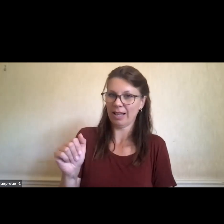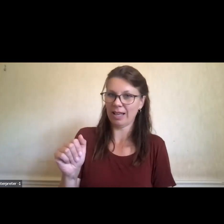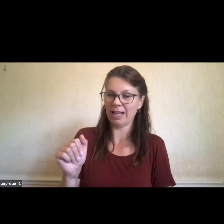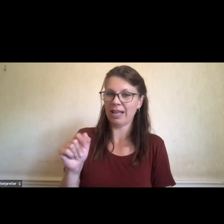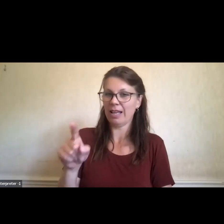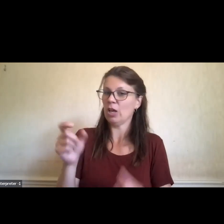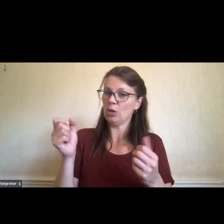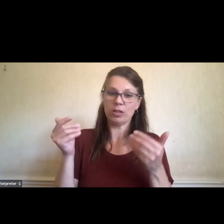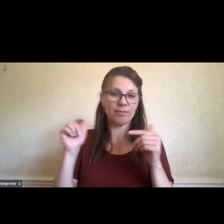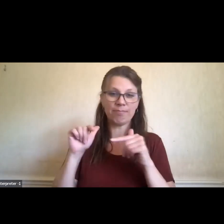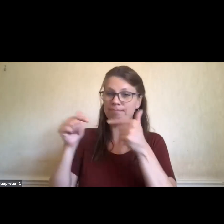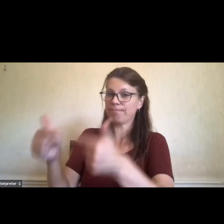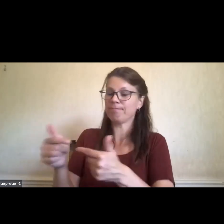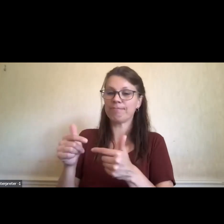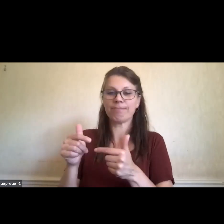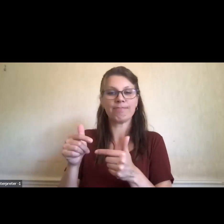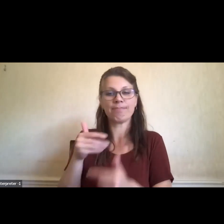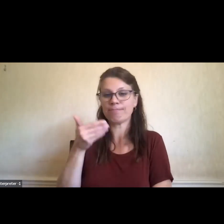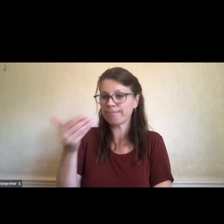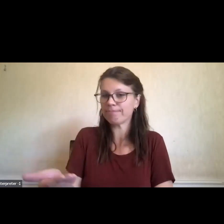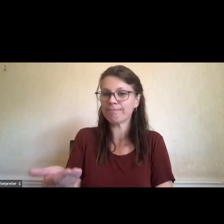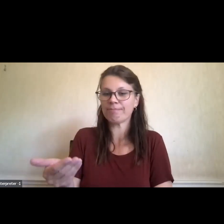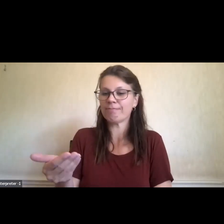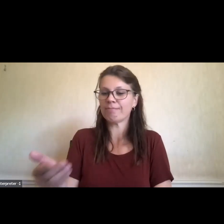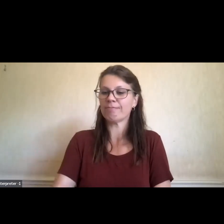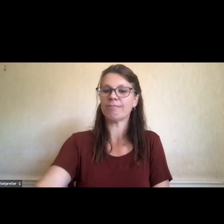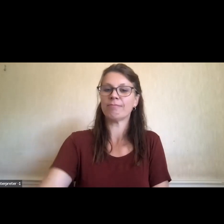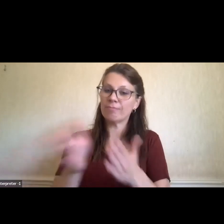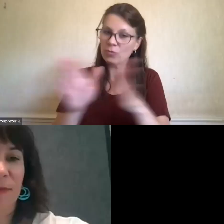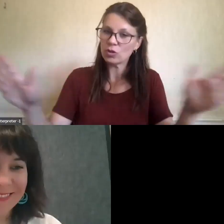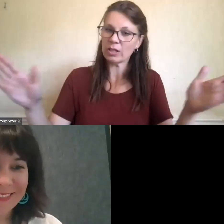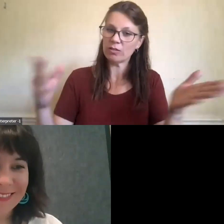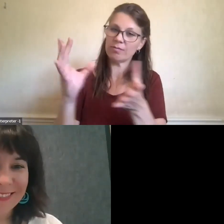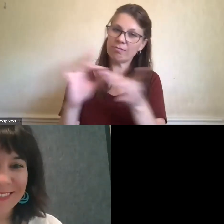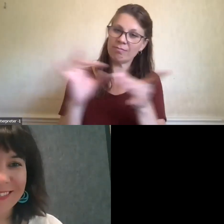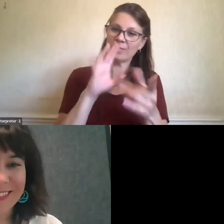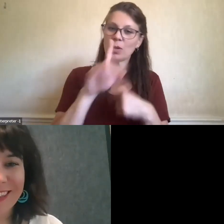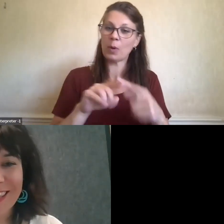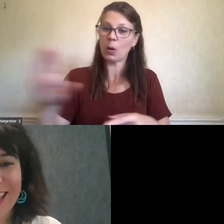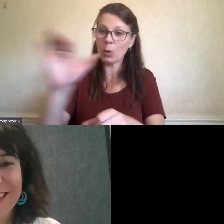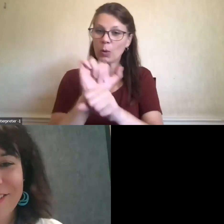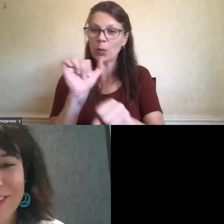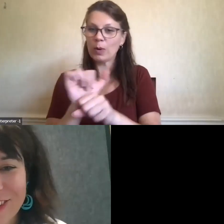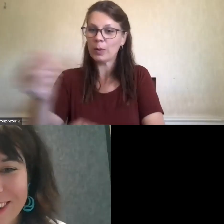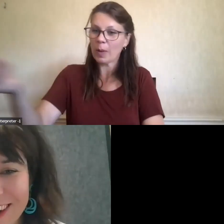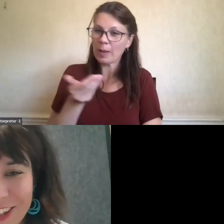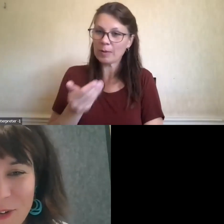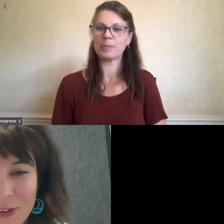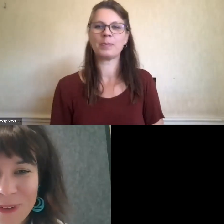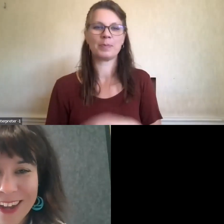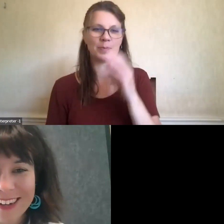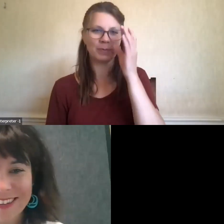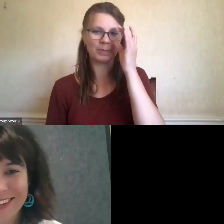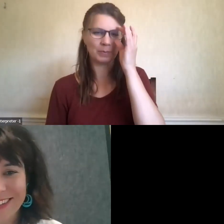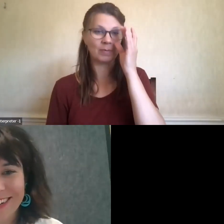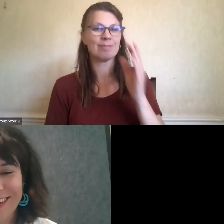us with an overview of the the work that she is doing. Welcome, Angela. Thanks, Ginger. Hello,